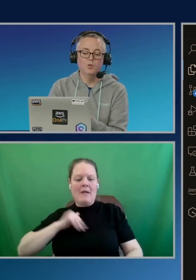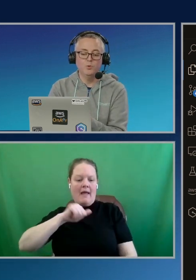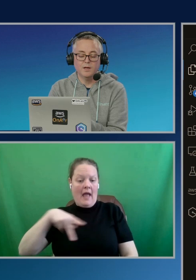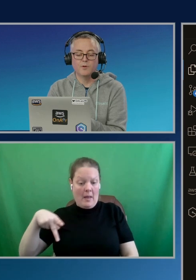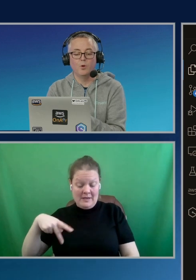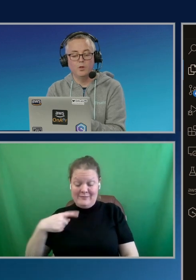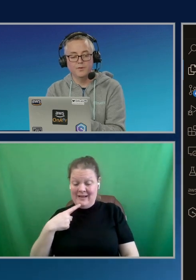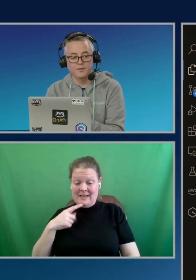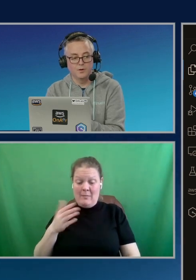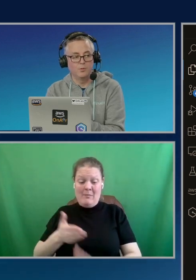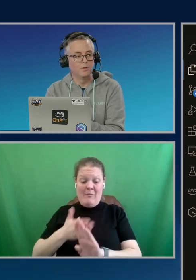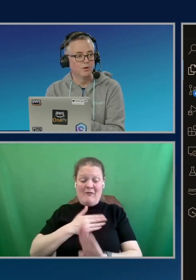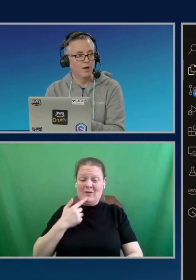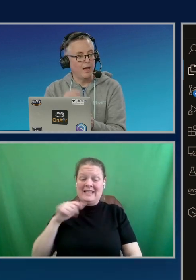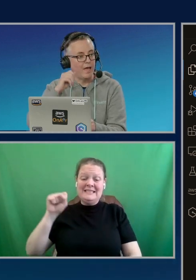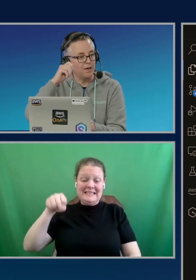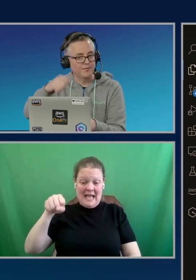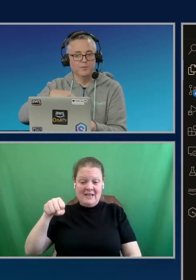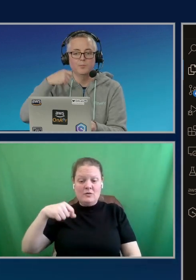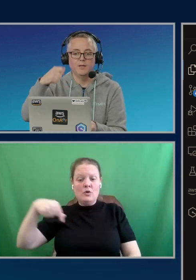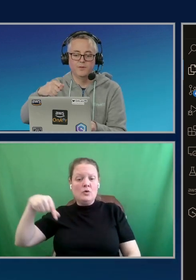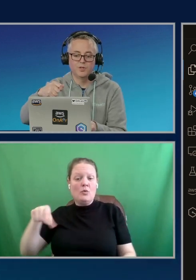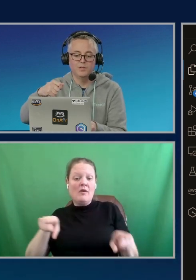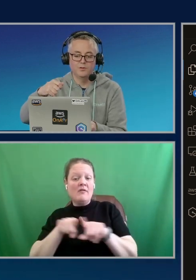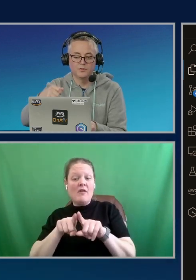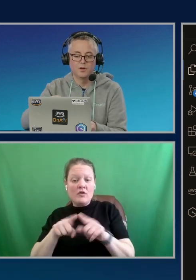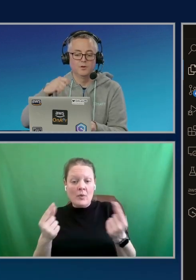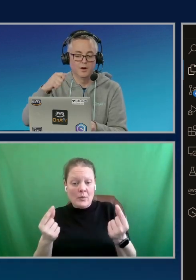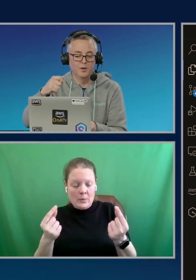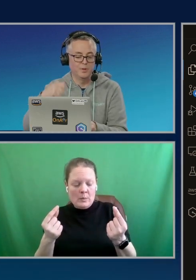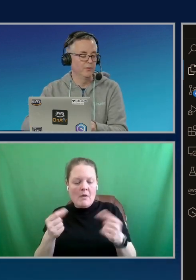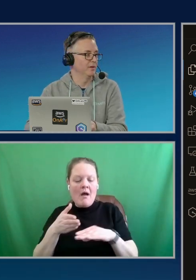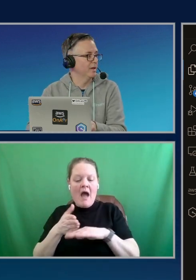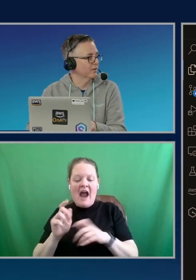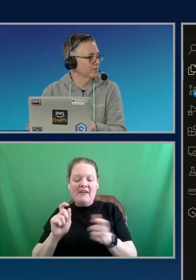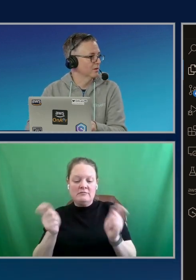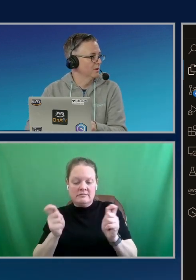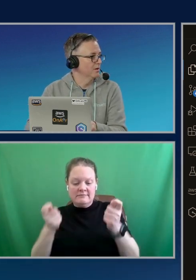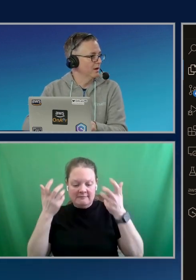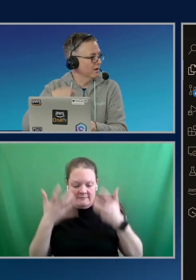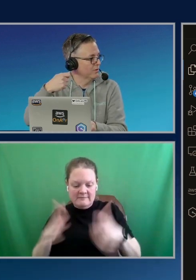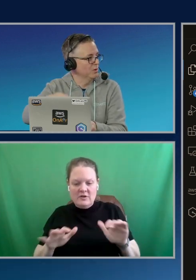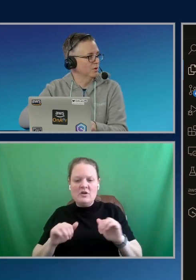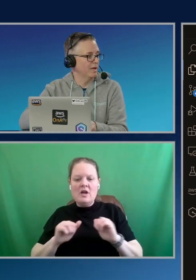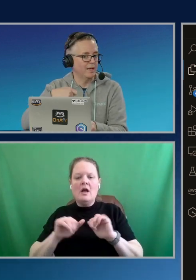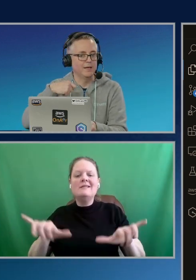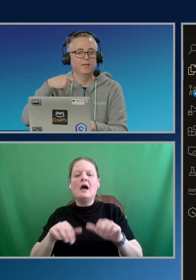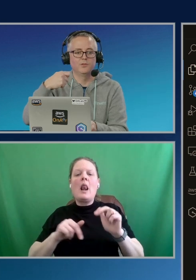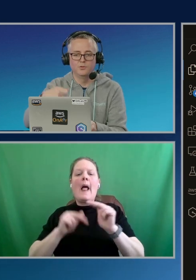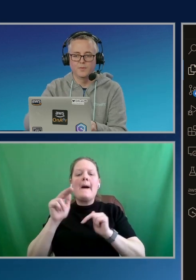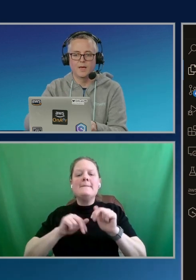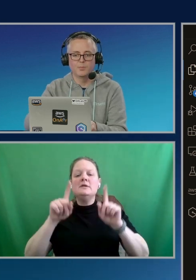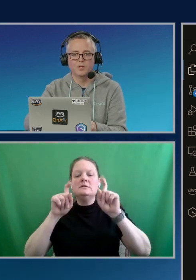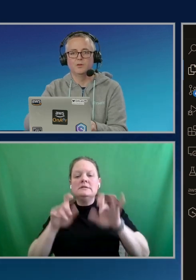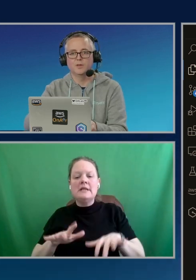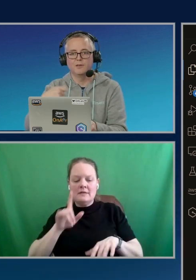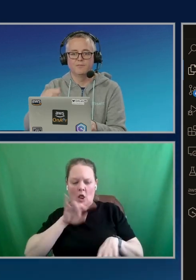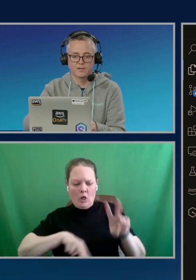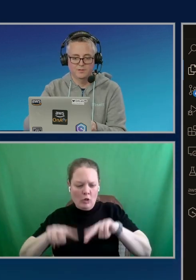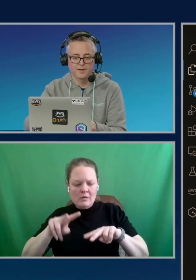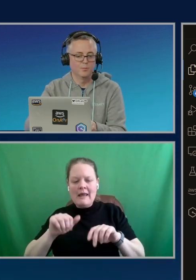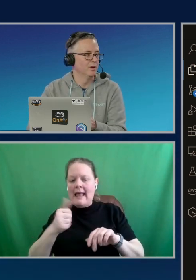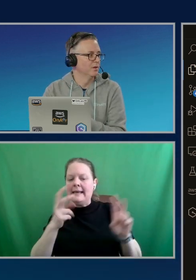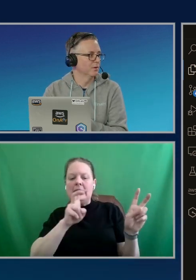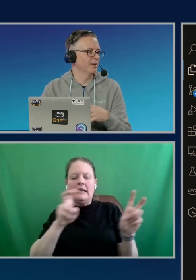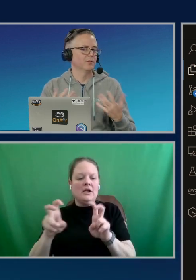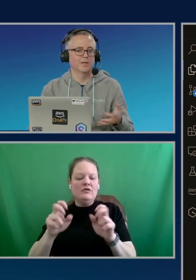Q would have also, after it made the changes, done a build and test and actually looked at any issues with the application and